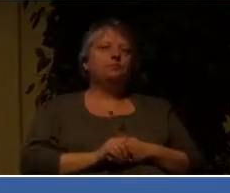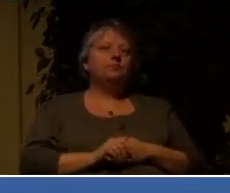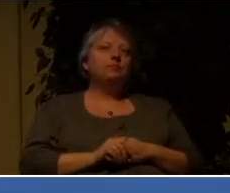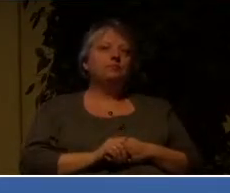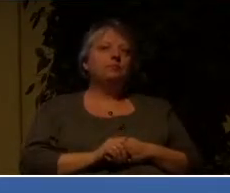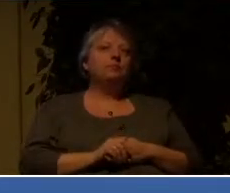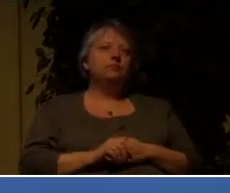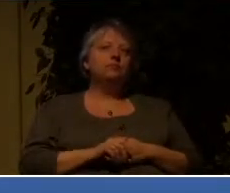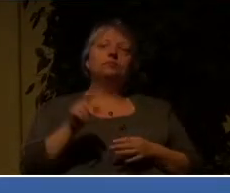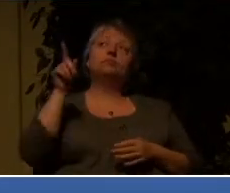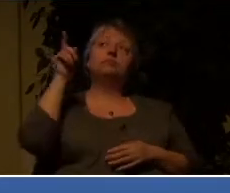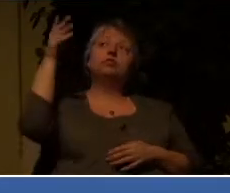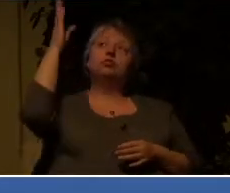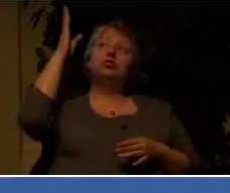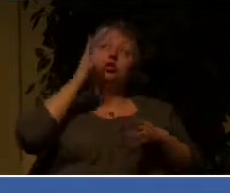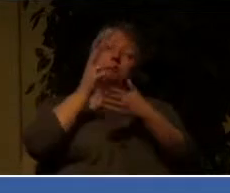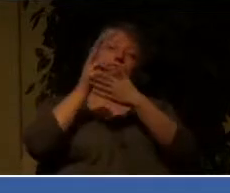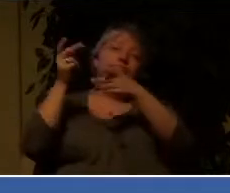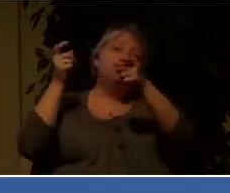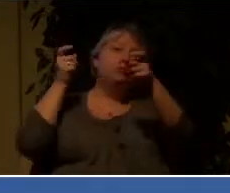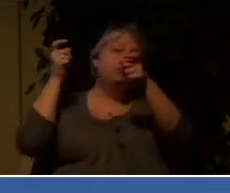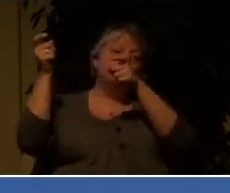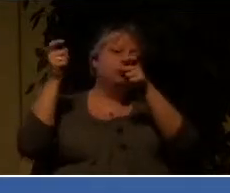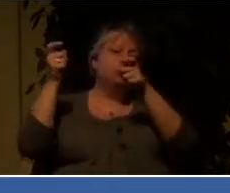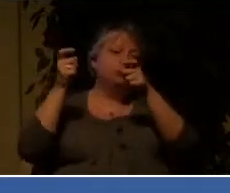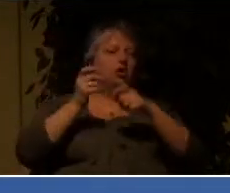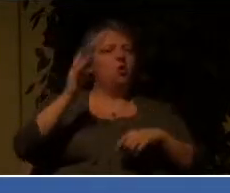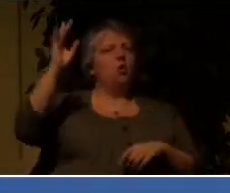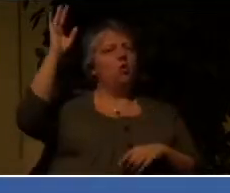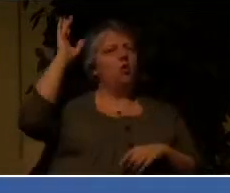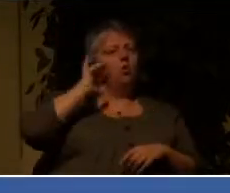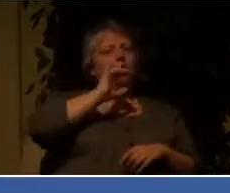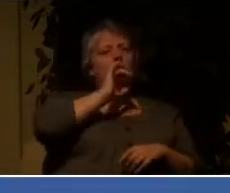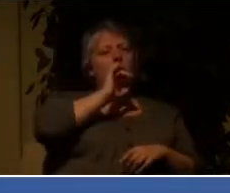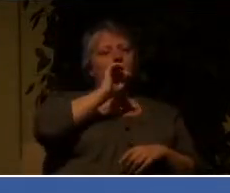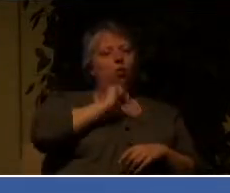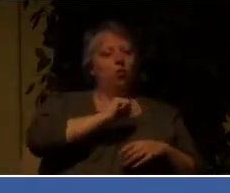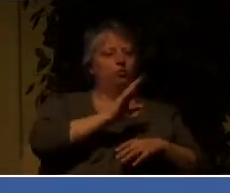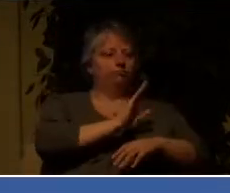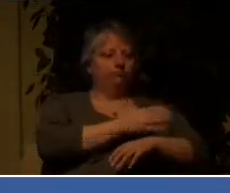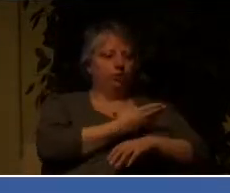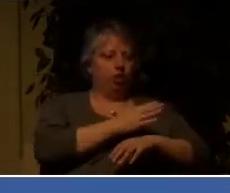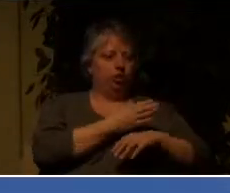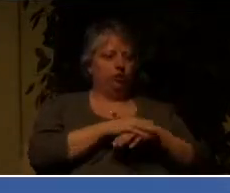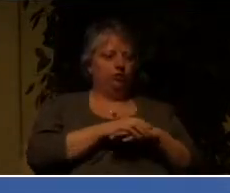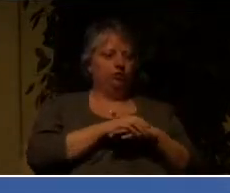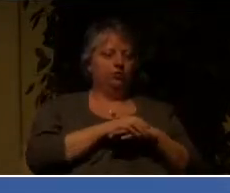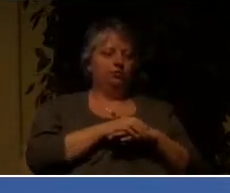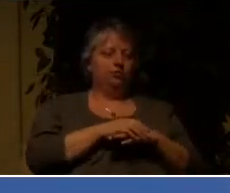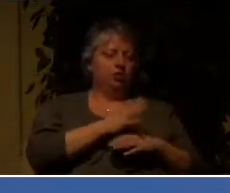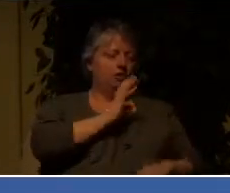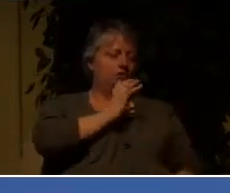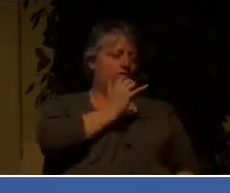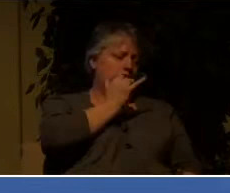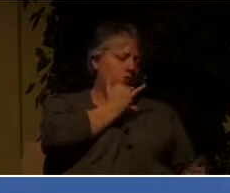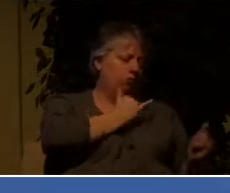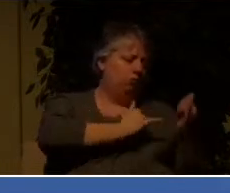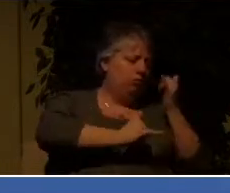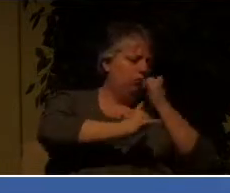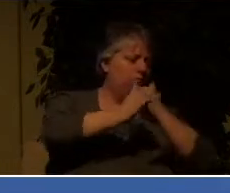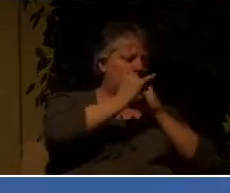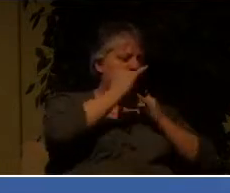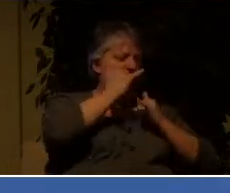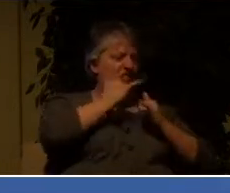The sovereignty of God means, in the words of the old hymn, that though the wrong is oft so strong, God